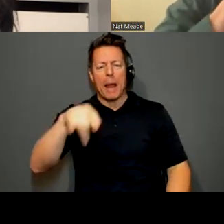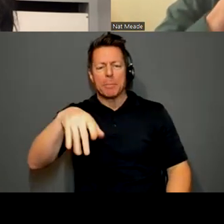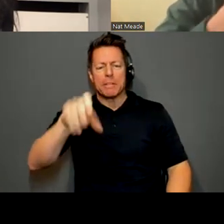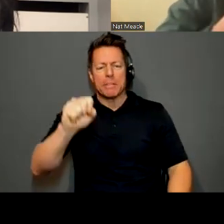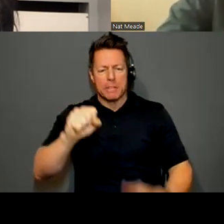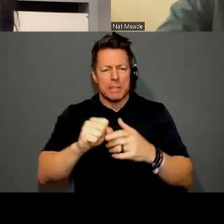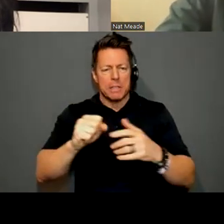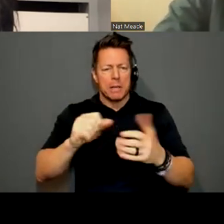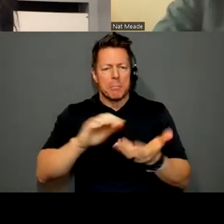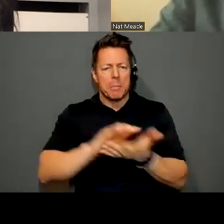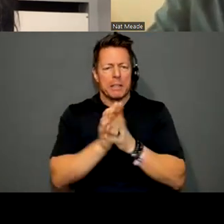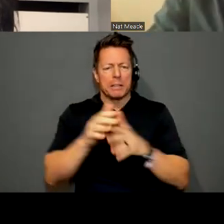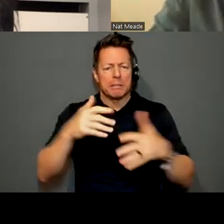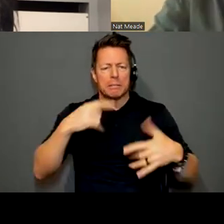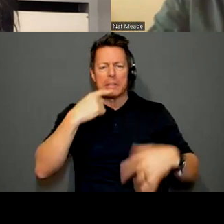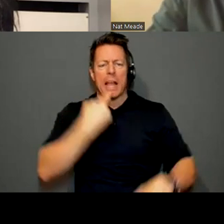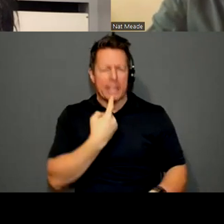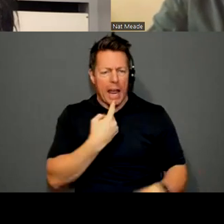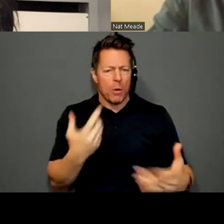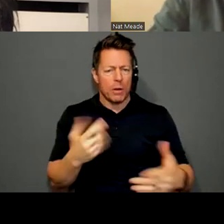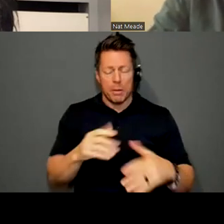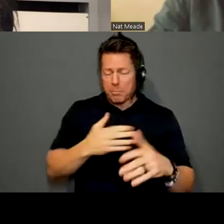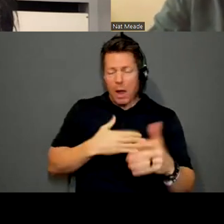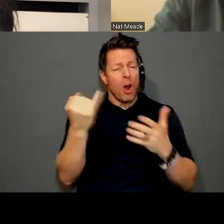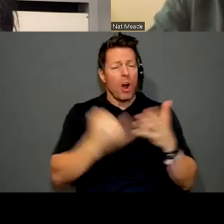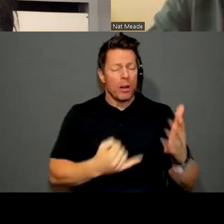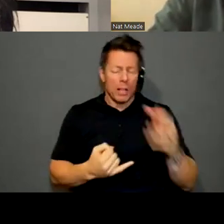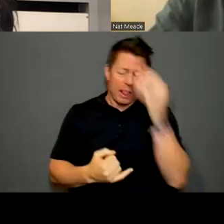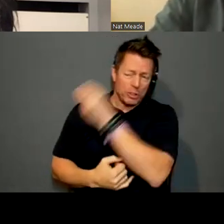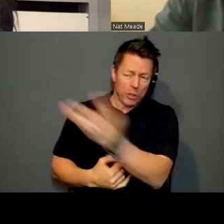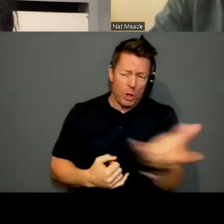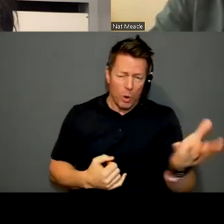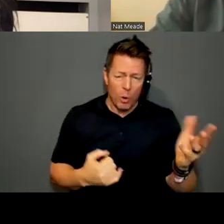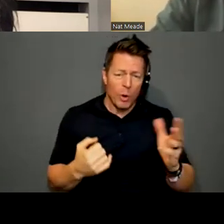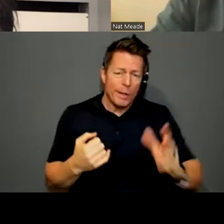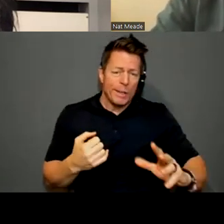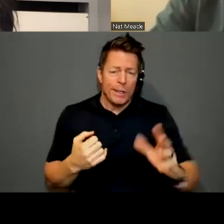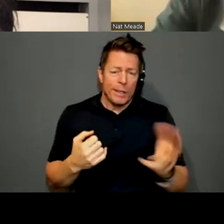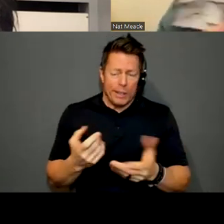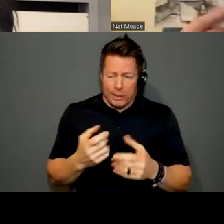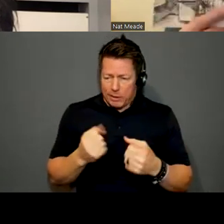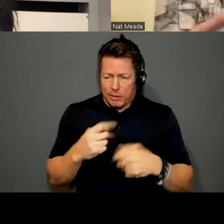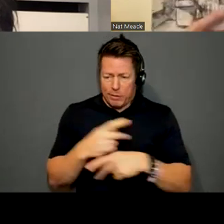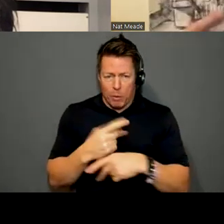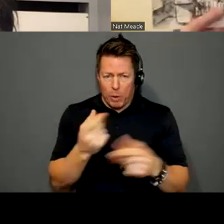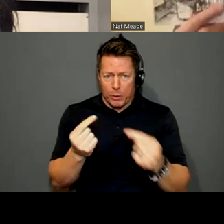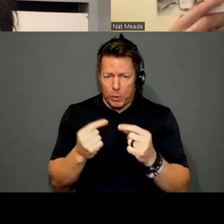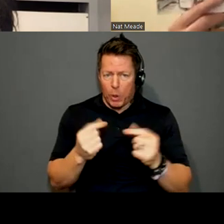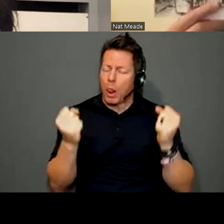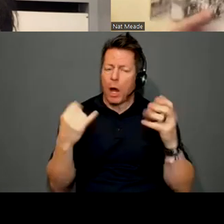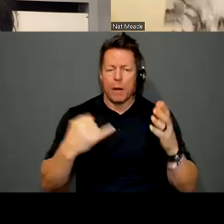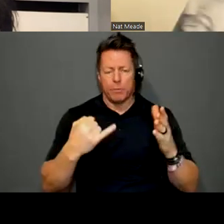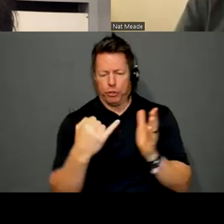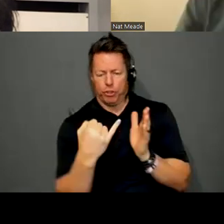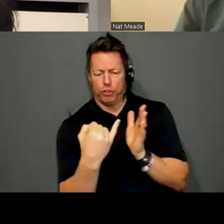with my work, I brought a whole bunch of stuff, but I do a lot of, to kind of figure out what I'm going to do. I do a lot of drawings. So a lot of